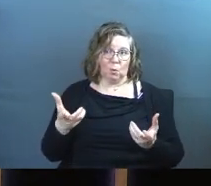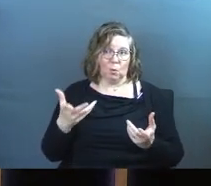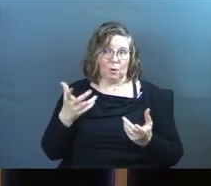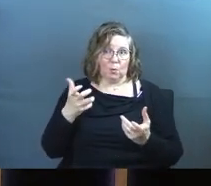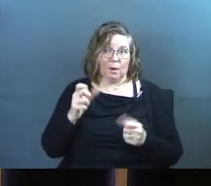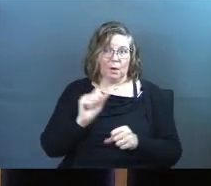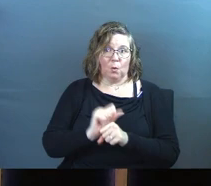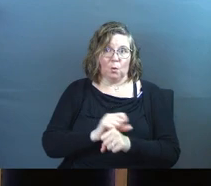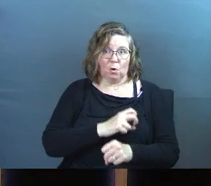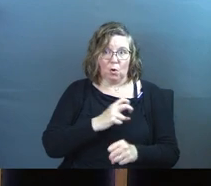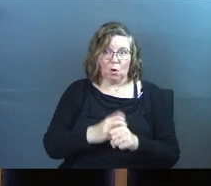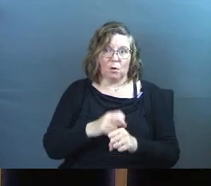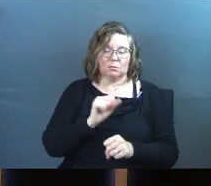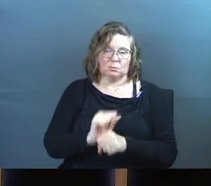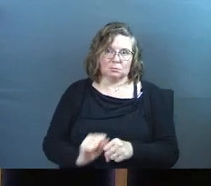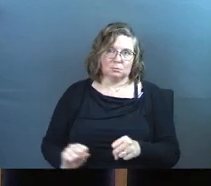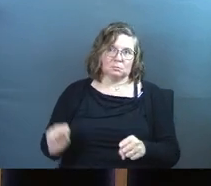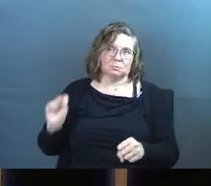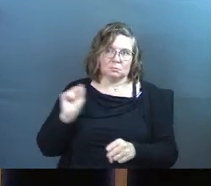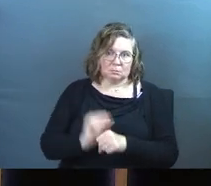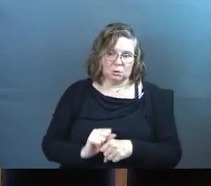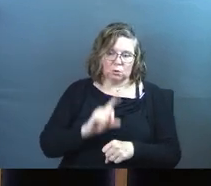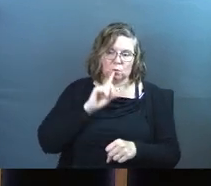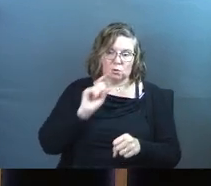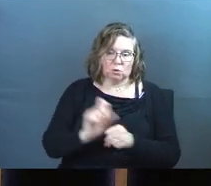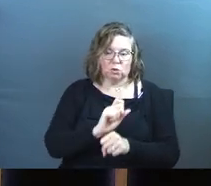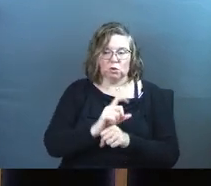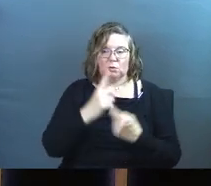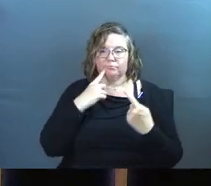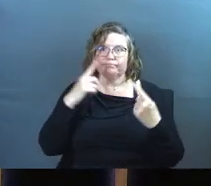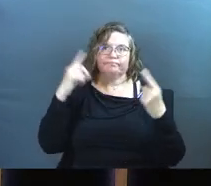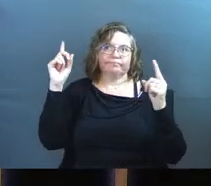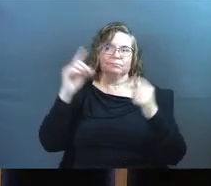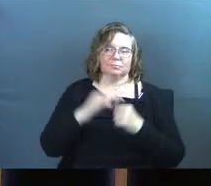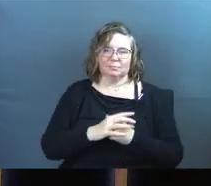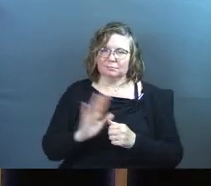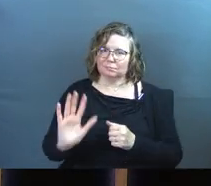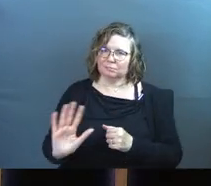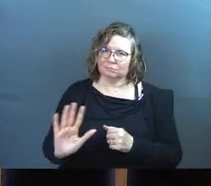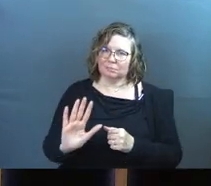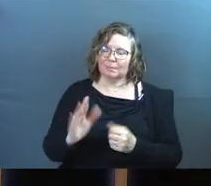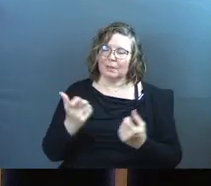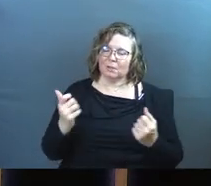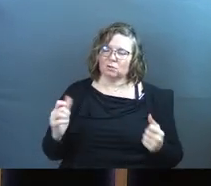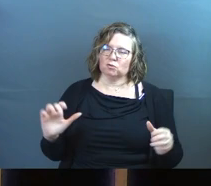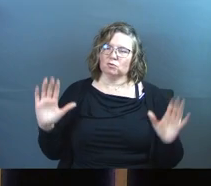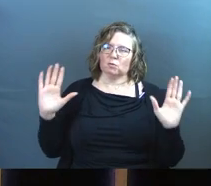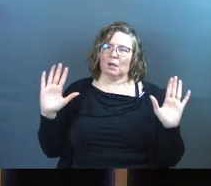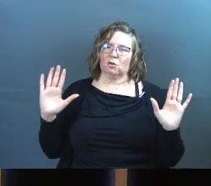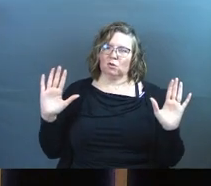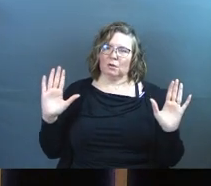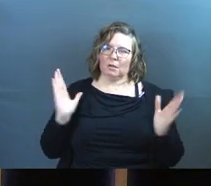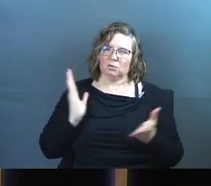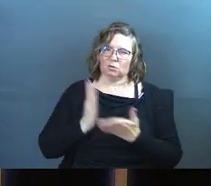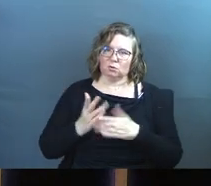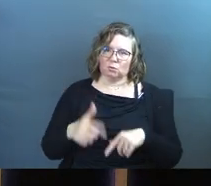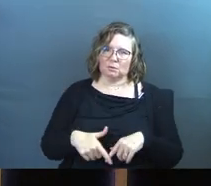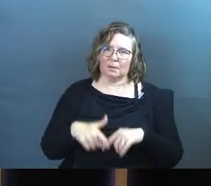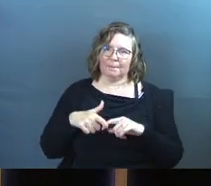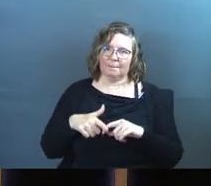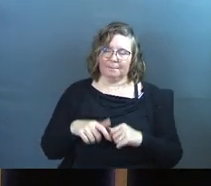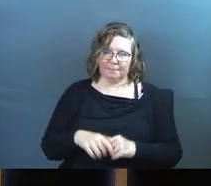We want to work so hard at it so that we're sure it'll happen. But there's a surrender as you stop.